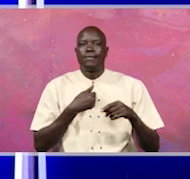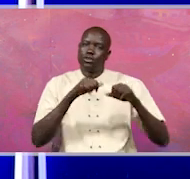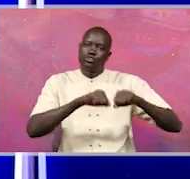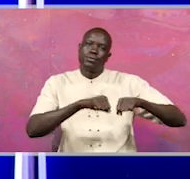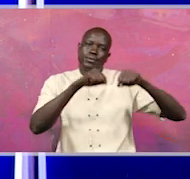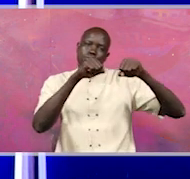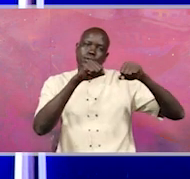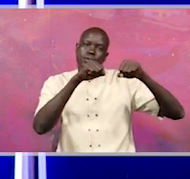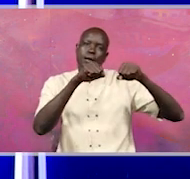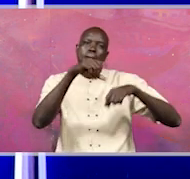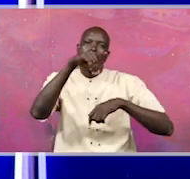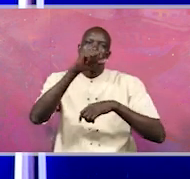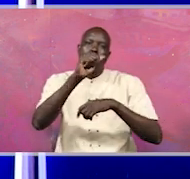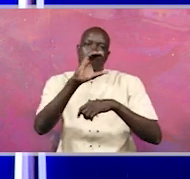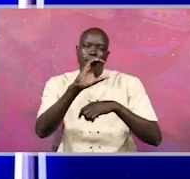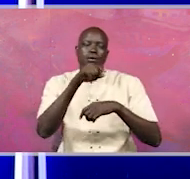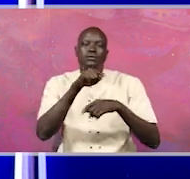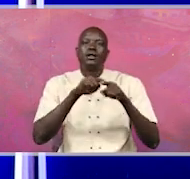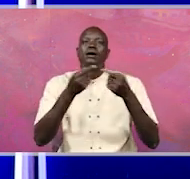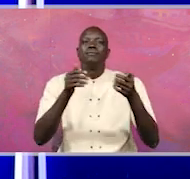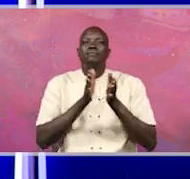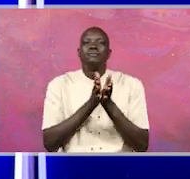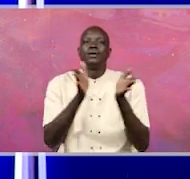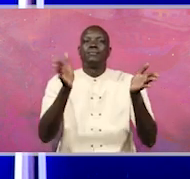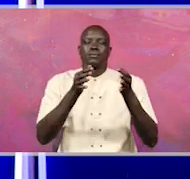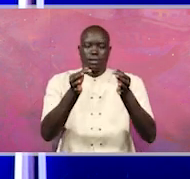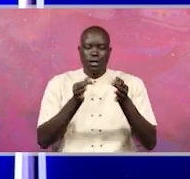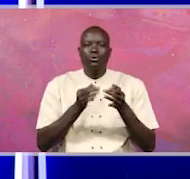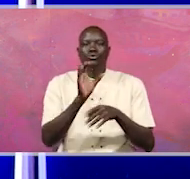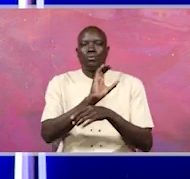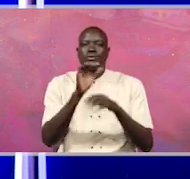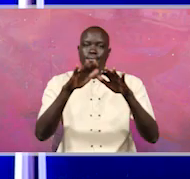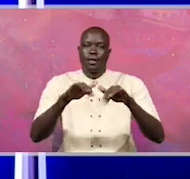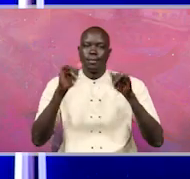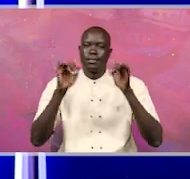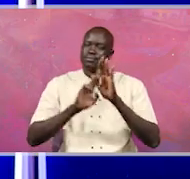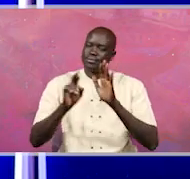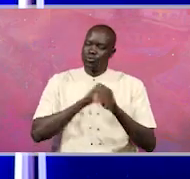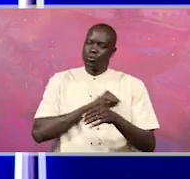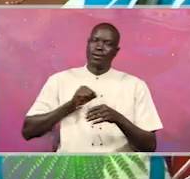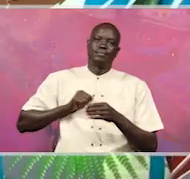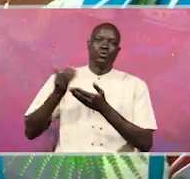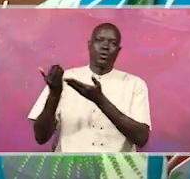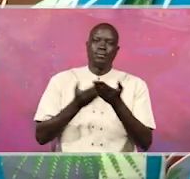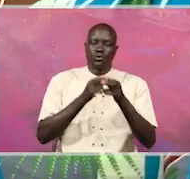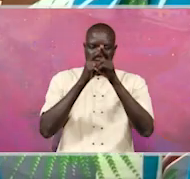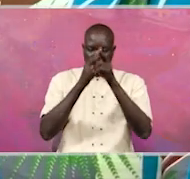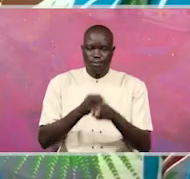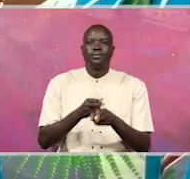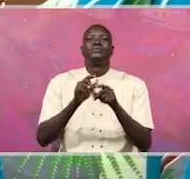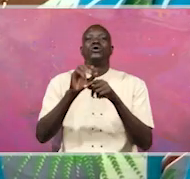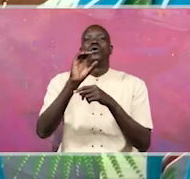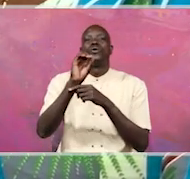chairperson of the Public Accounts Committee of Parliament, Honorable Osege Angeline. Welcome to Face the Citizens, Honorable.